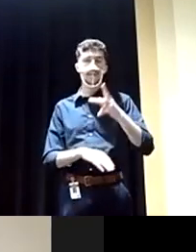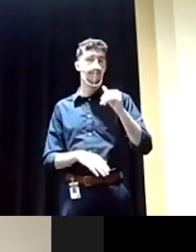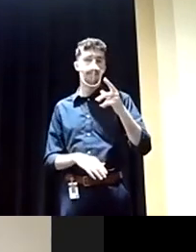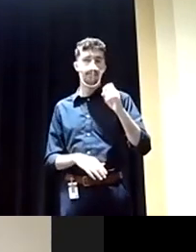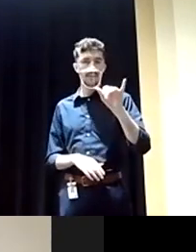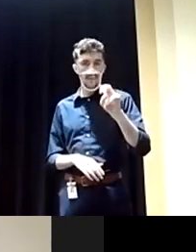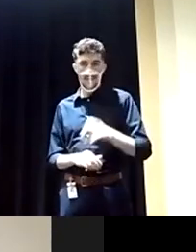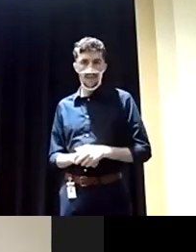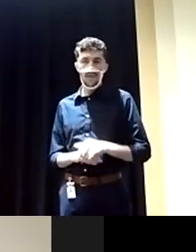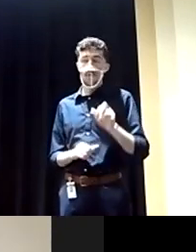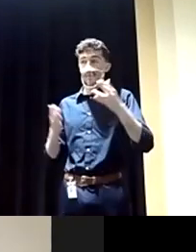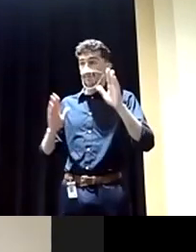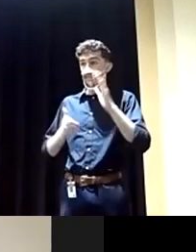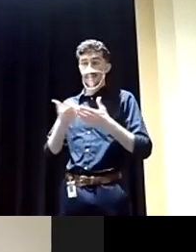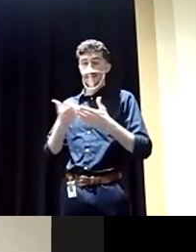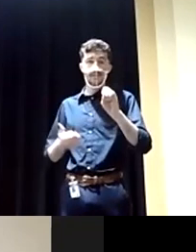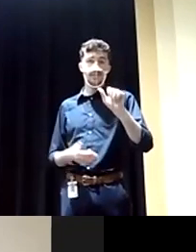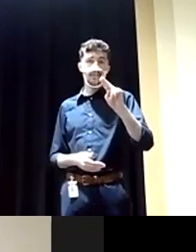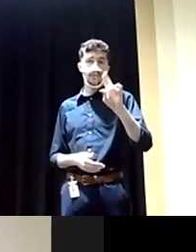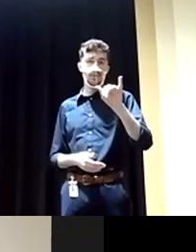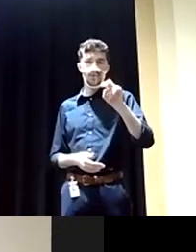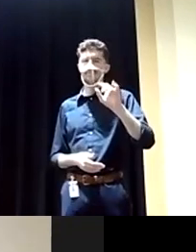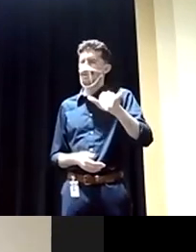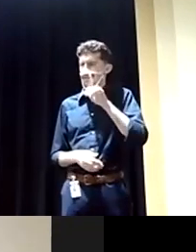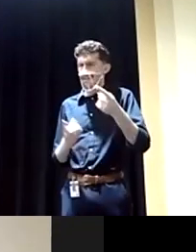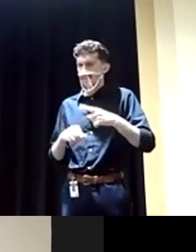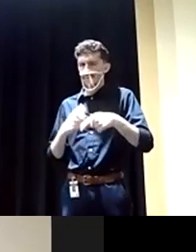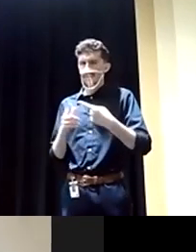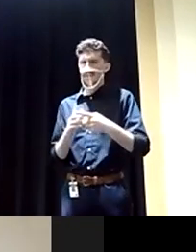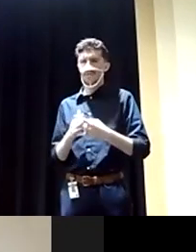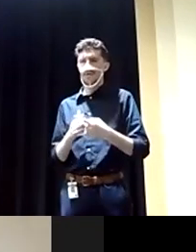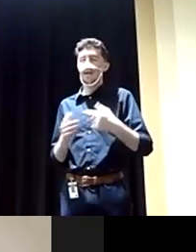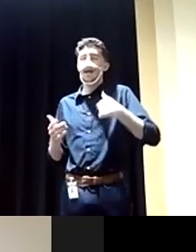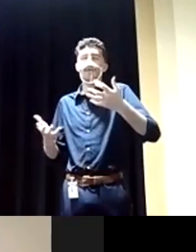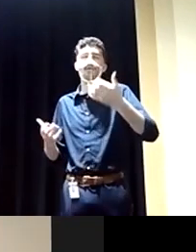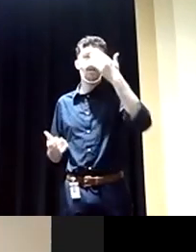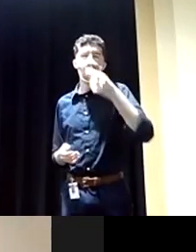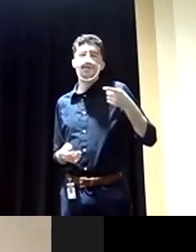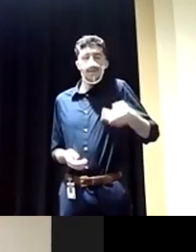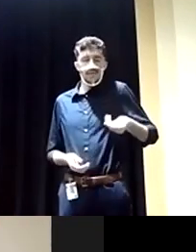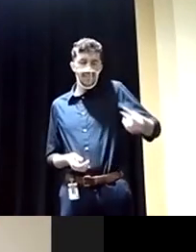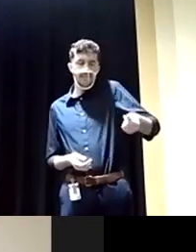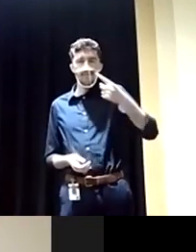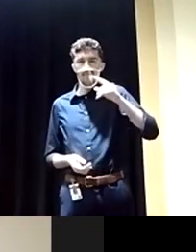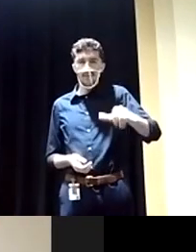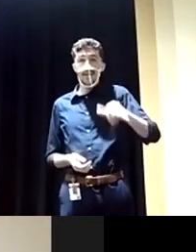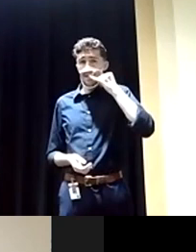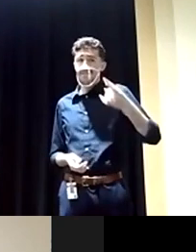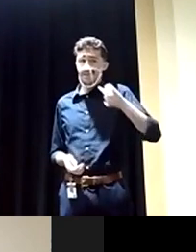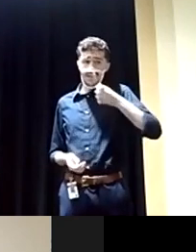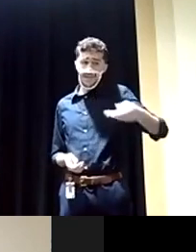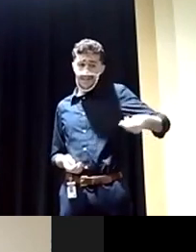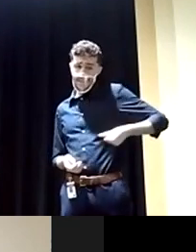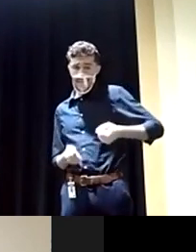relieving some sanctions. Now, he didn't do that in the beginning. And I want to know what he got for that because if he didn't get anything for that, that's a bad